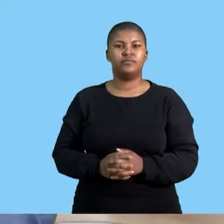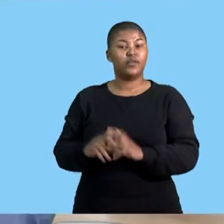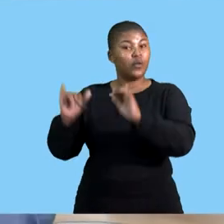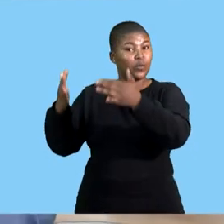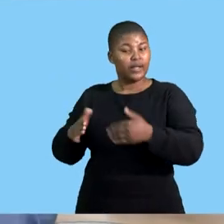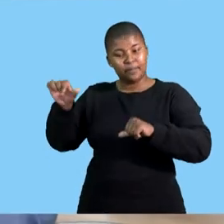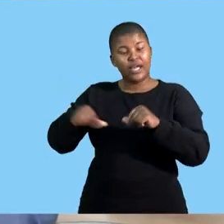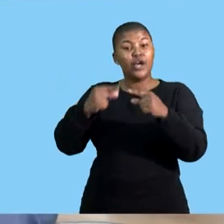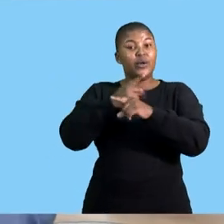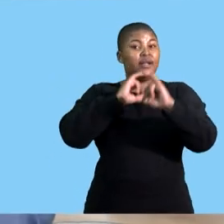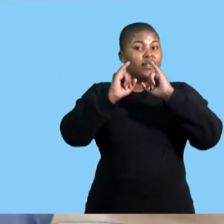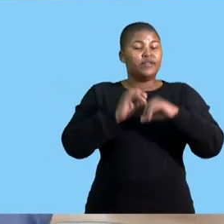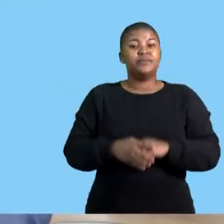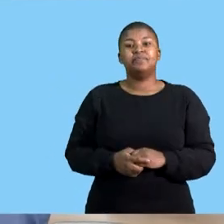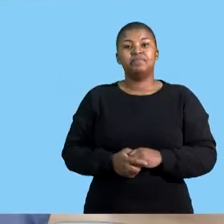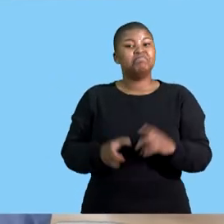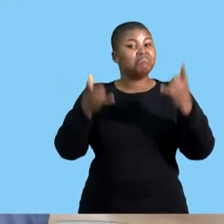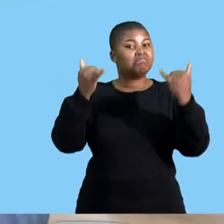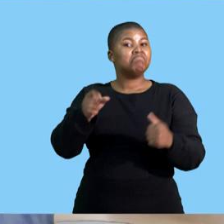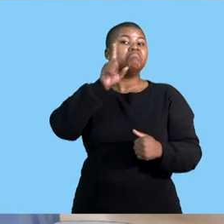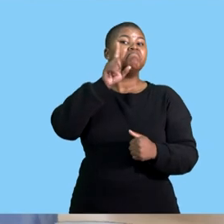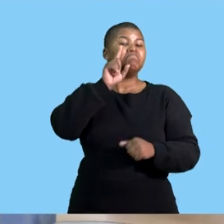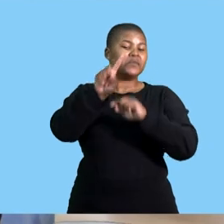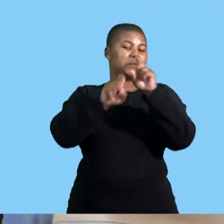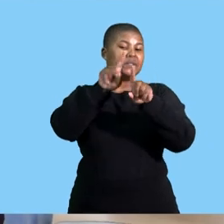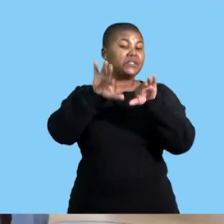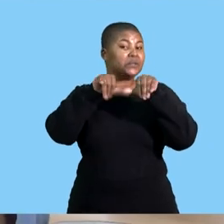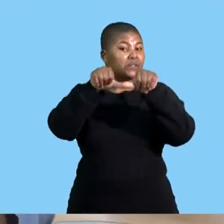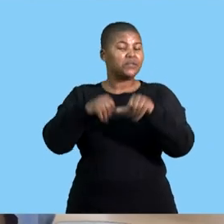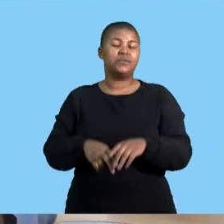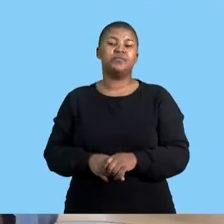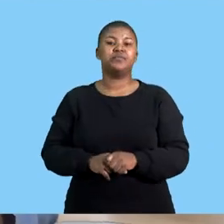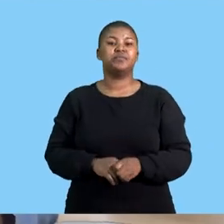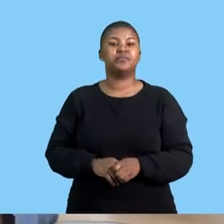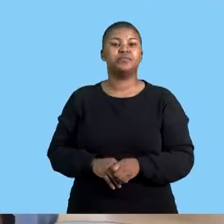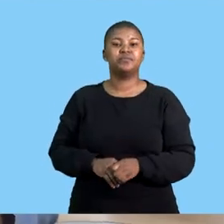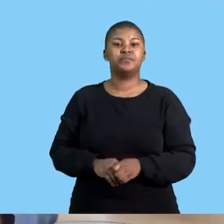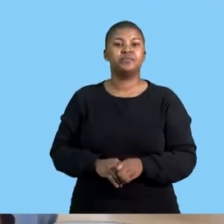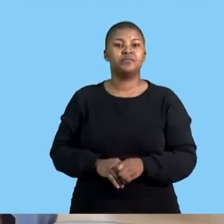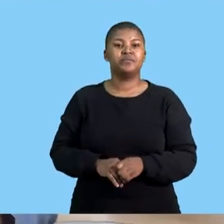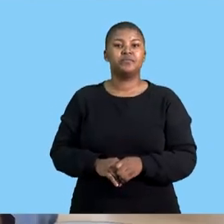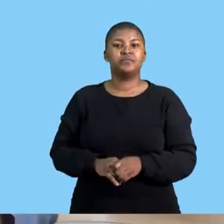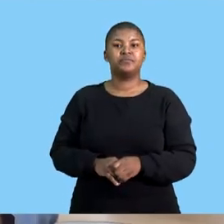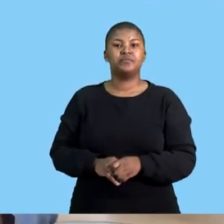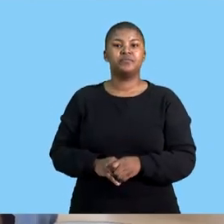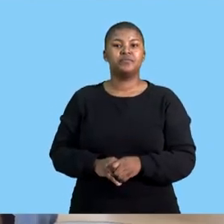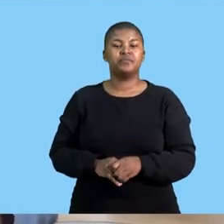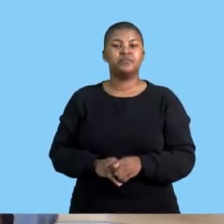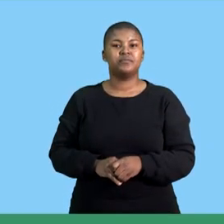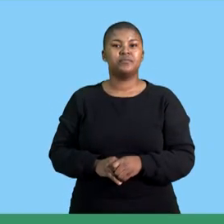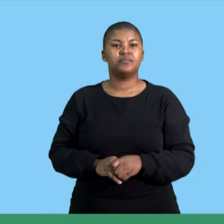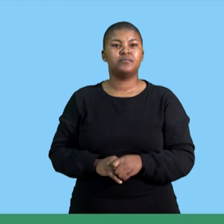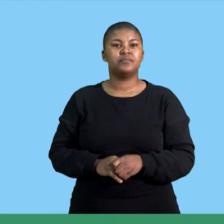welcome back grade 11 now let's look at our applications question okay the first application